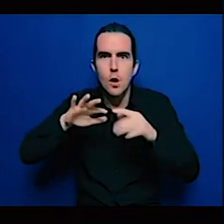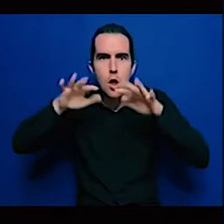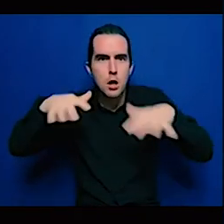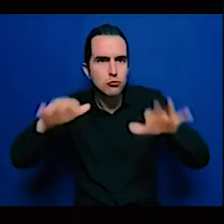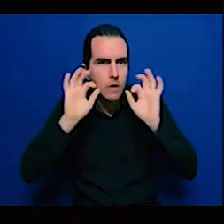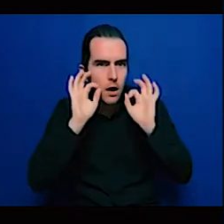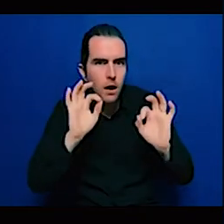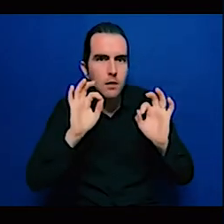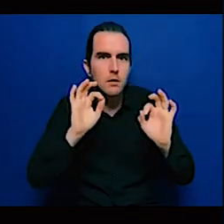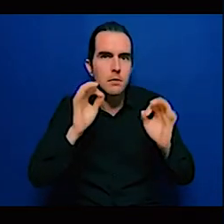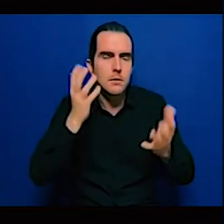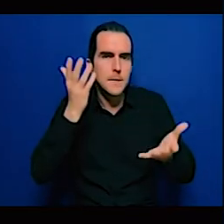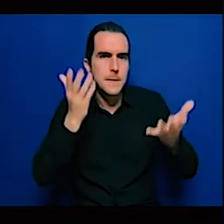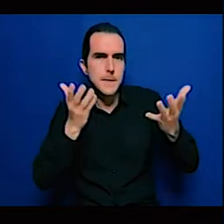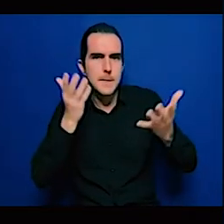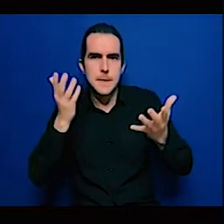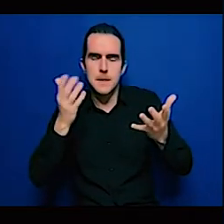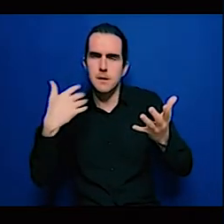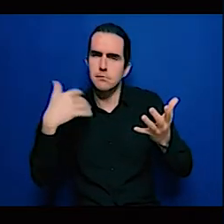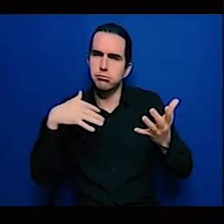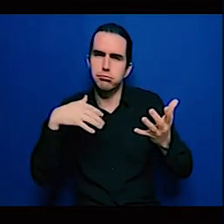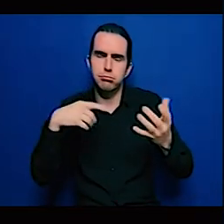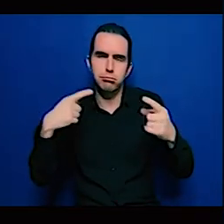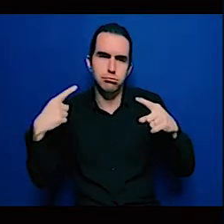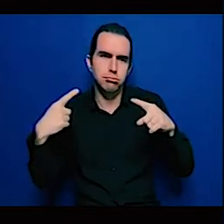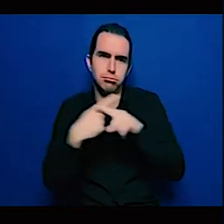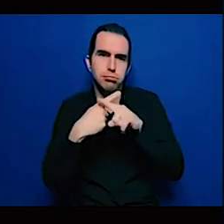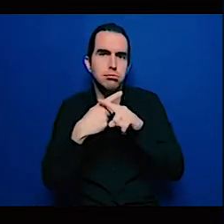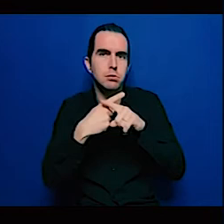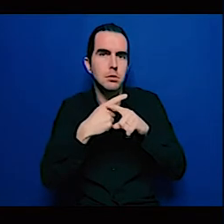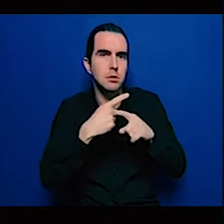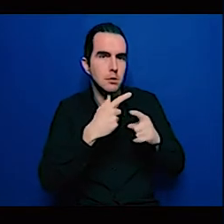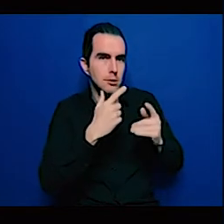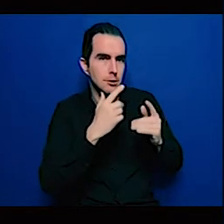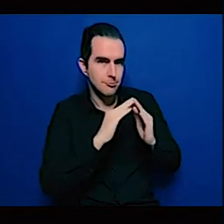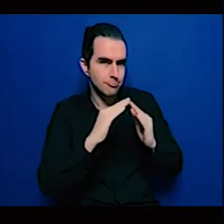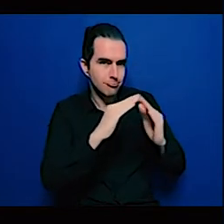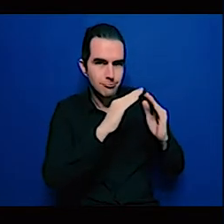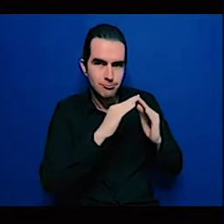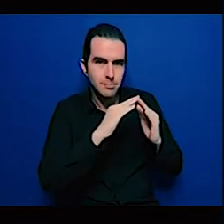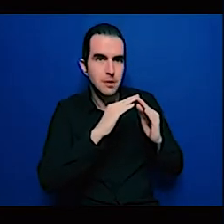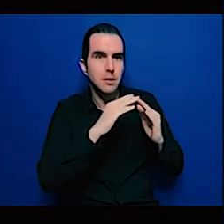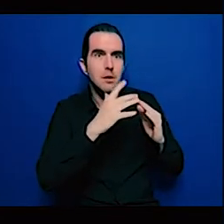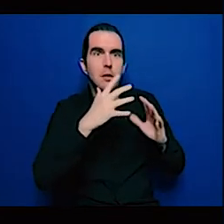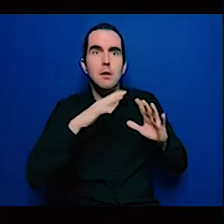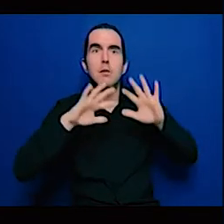traditional fuels for cooking and this is a challenge